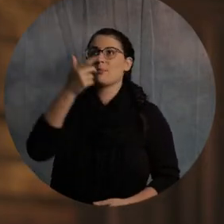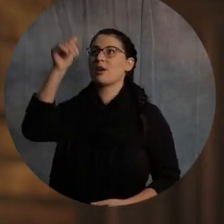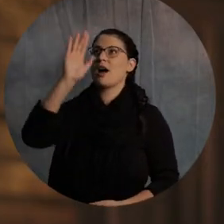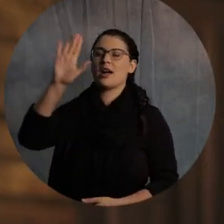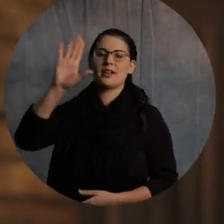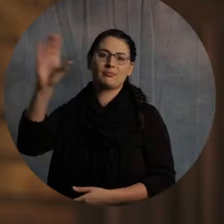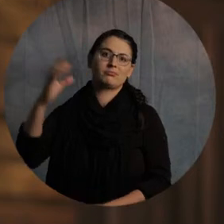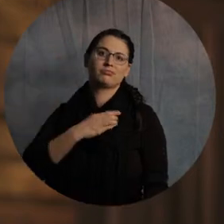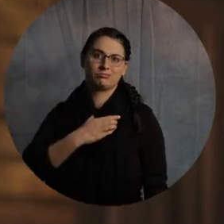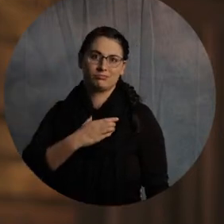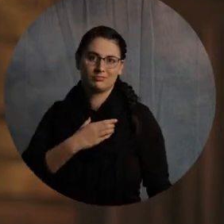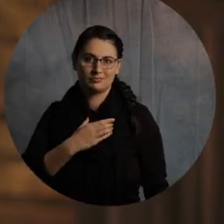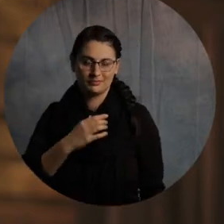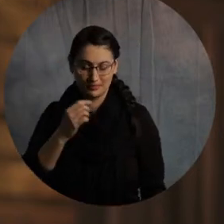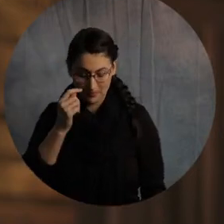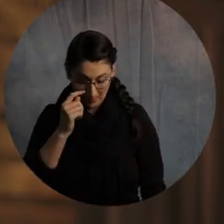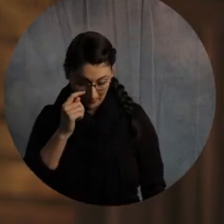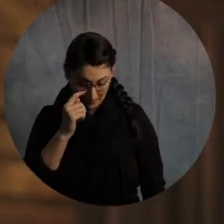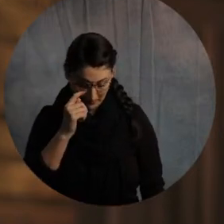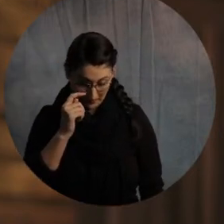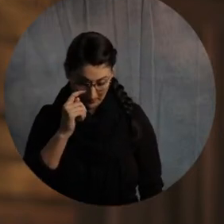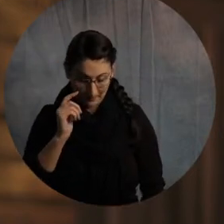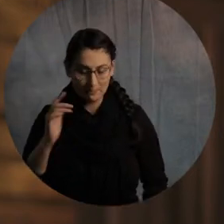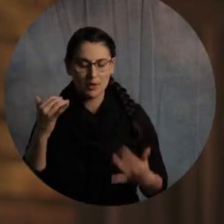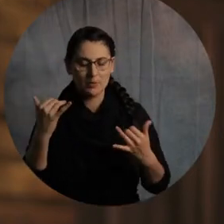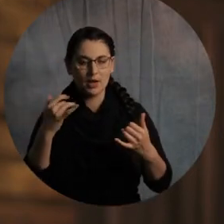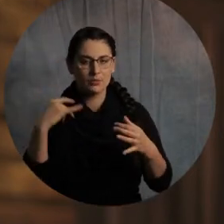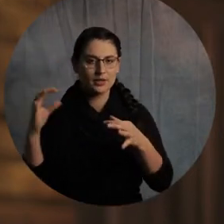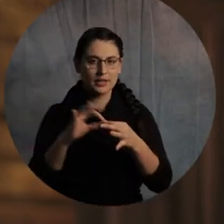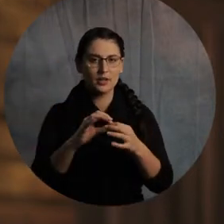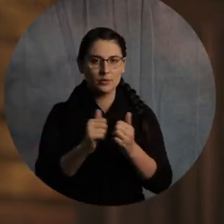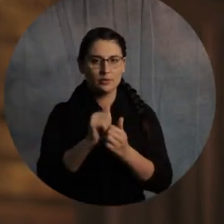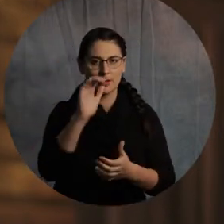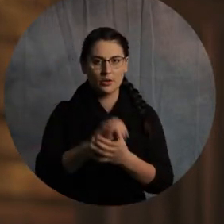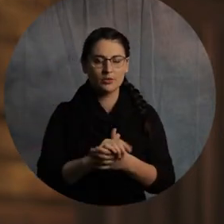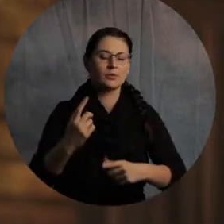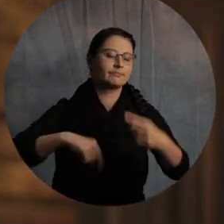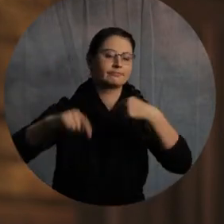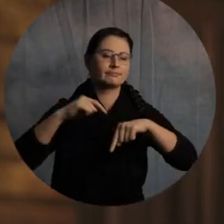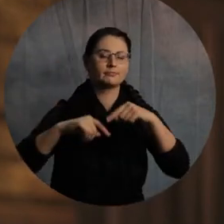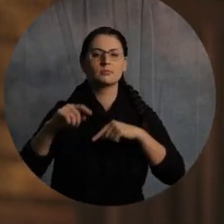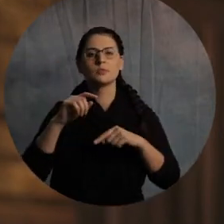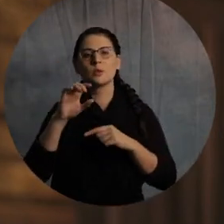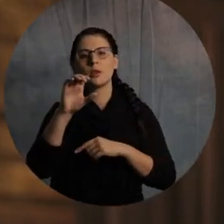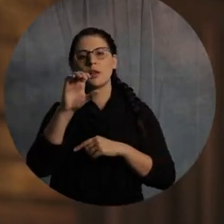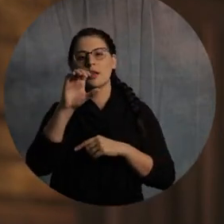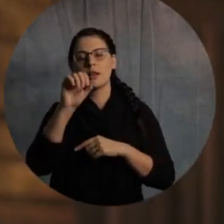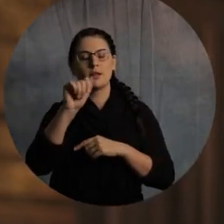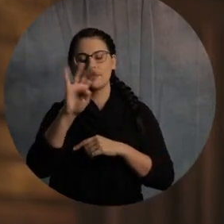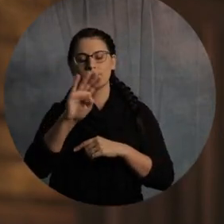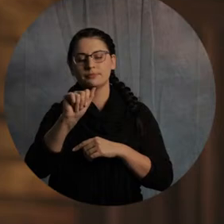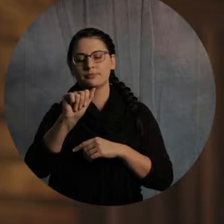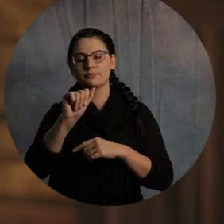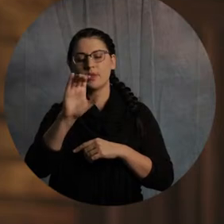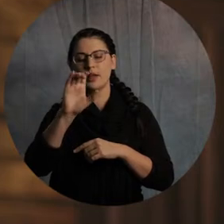has nothing to do with marriage. If you got your Bible, keep on going over to Acts, or actually back to Acts. All right, go to Acts chapter 20.